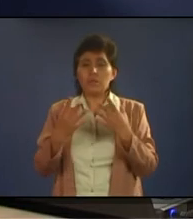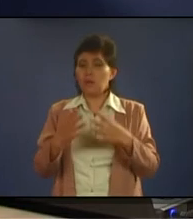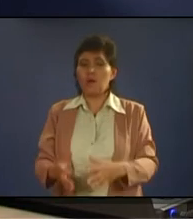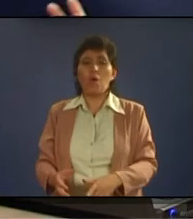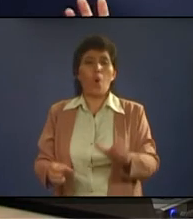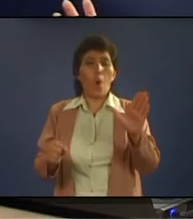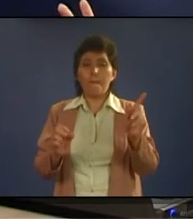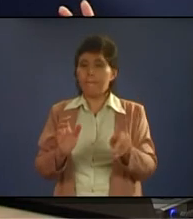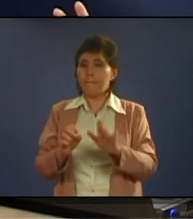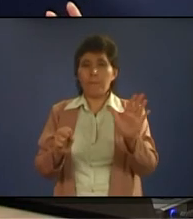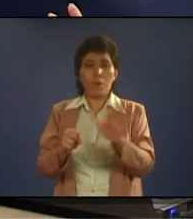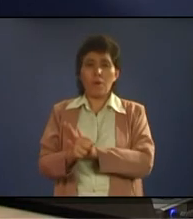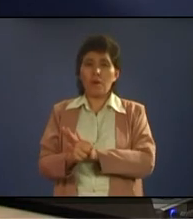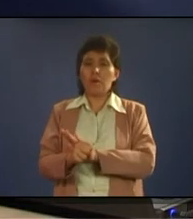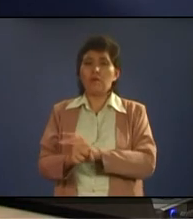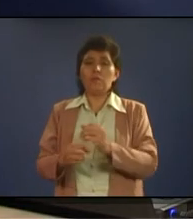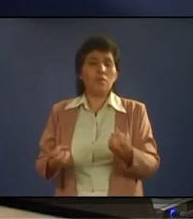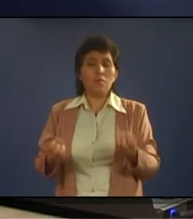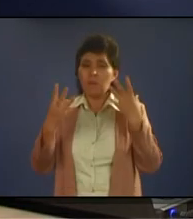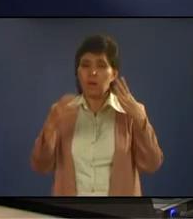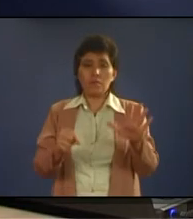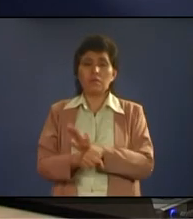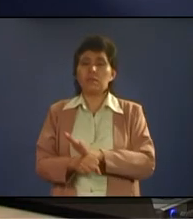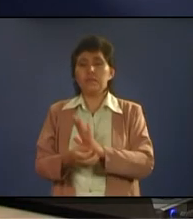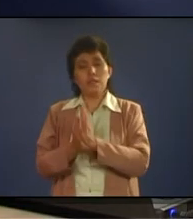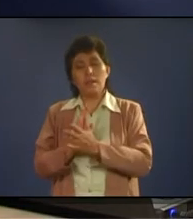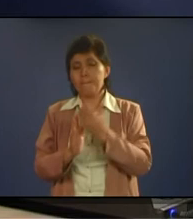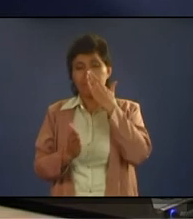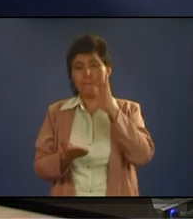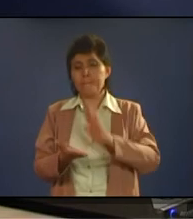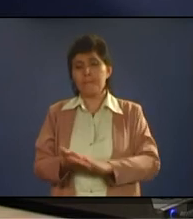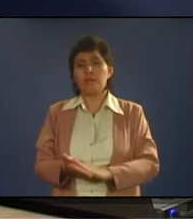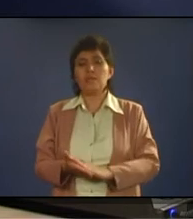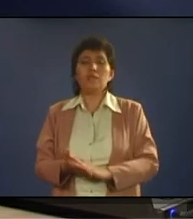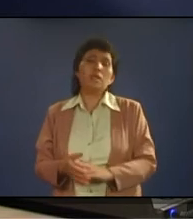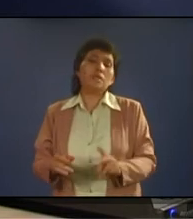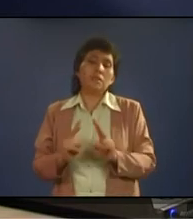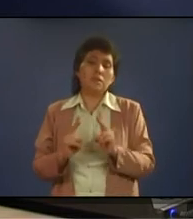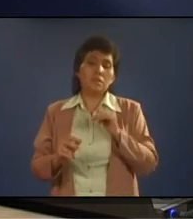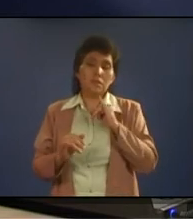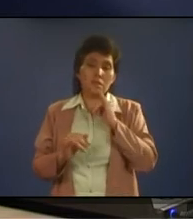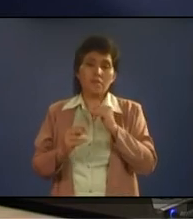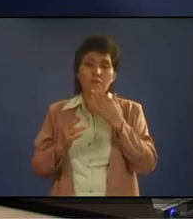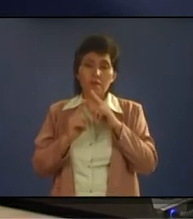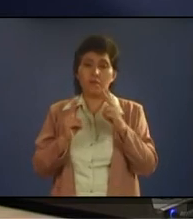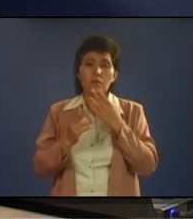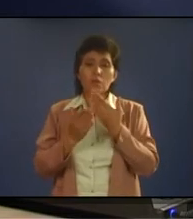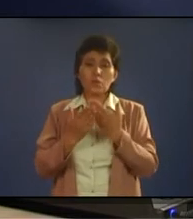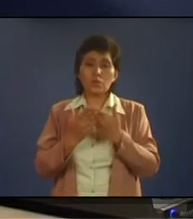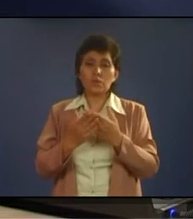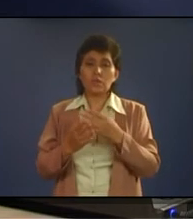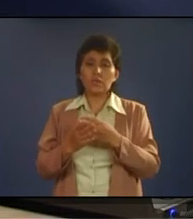too much of that you become deaf okay give it's very good when you give a definite when you give definite